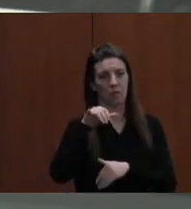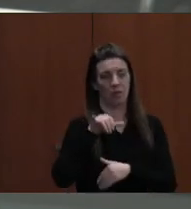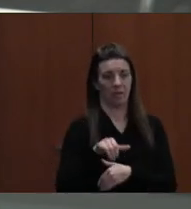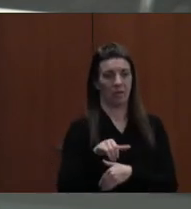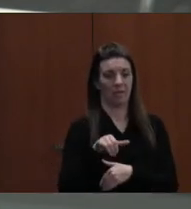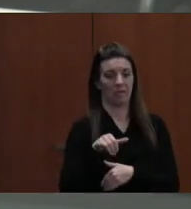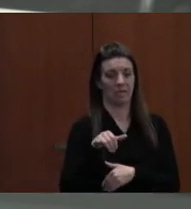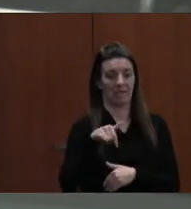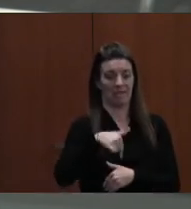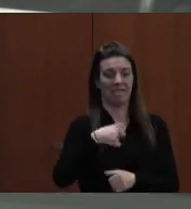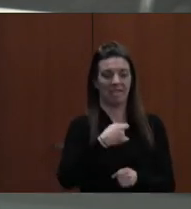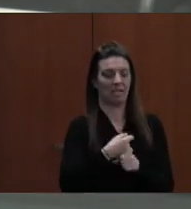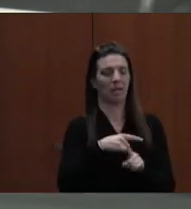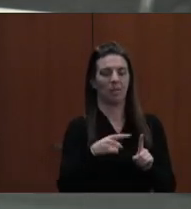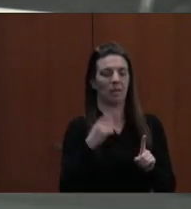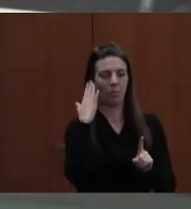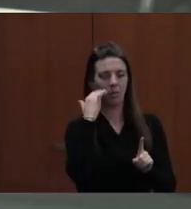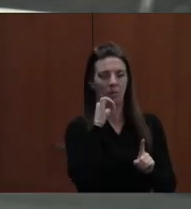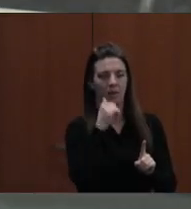just for clarification.